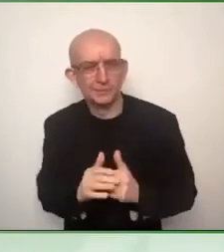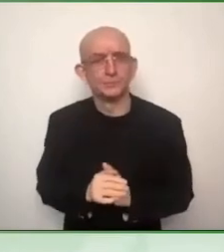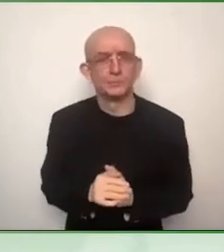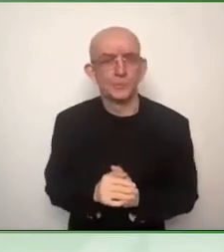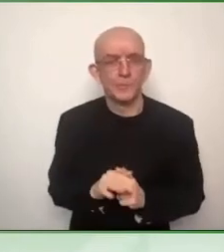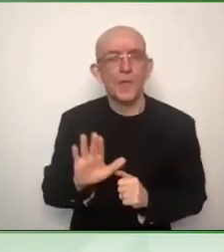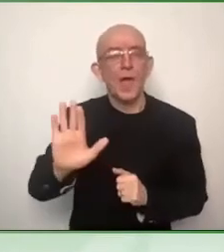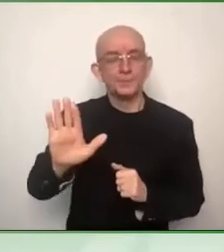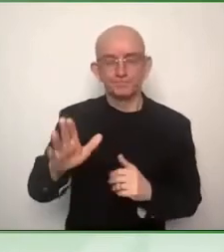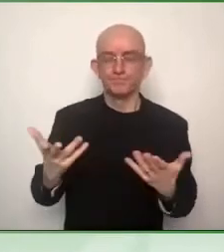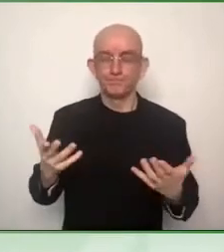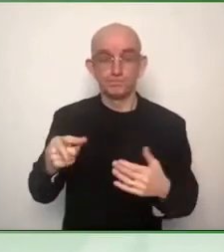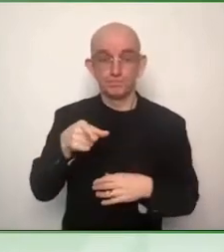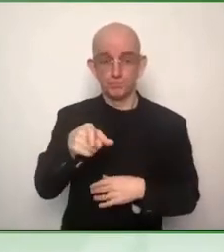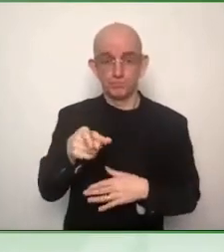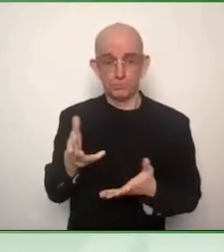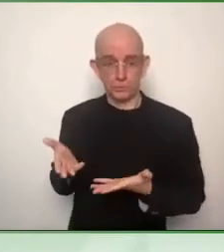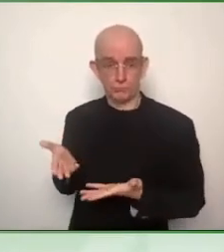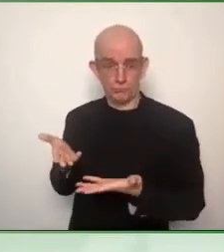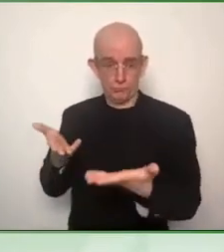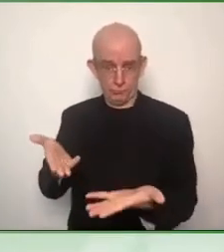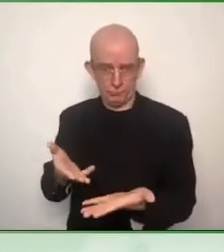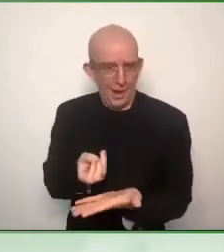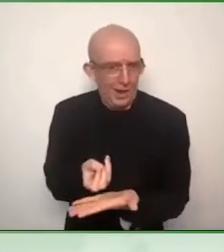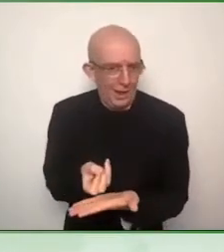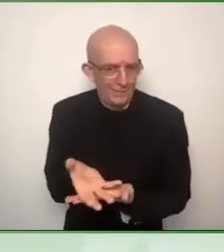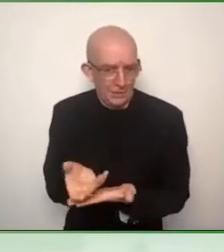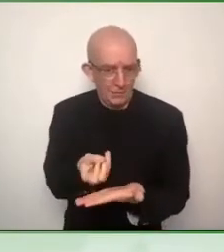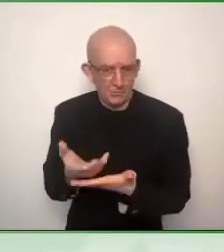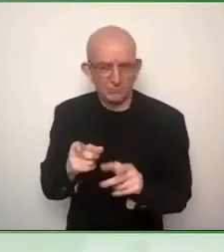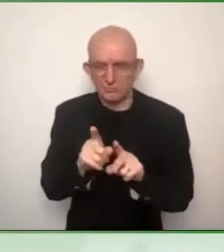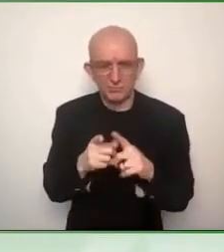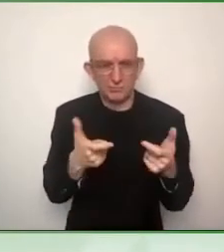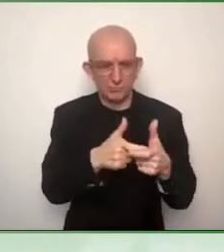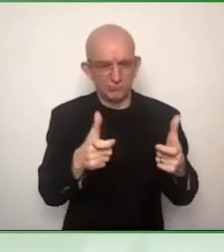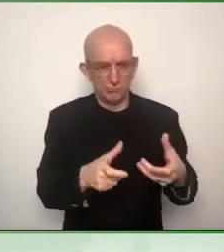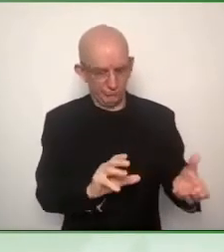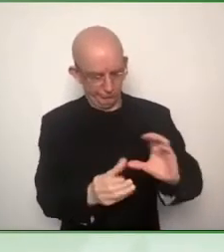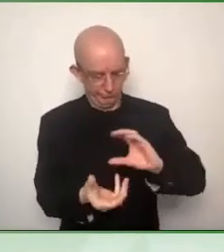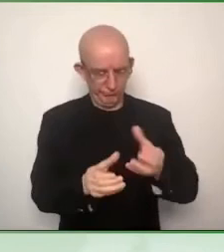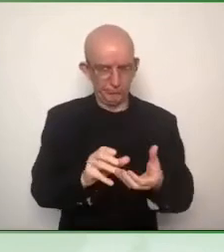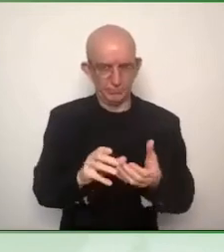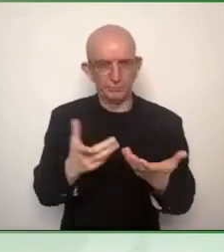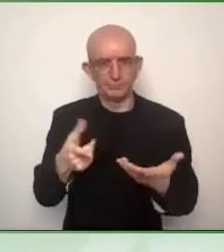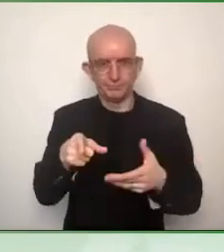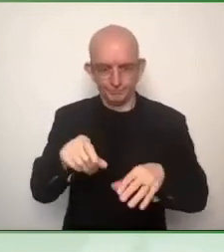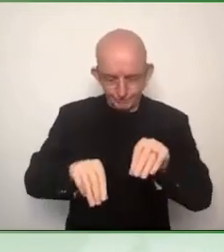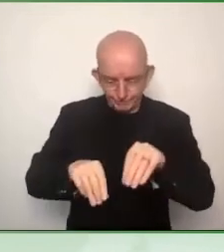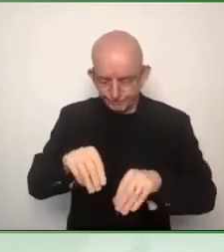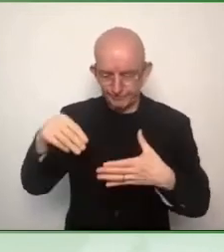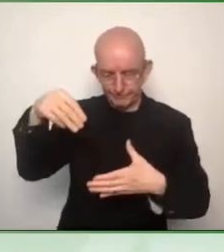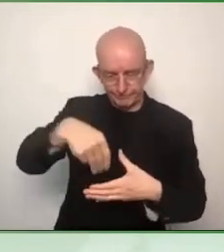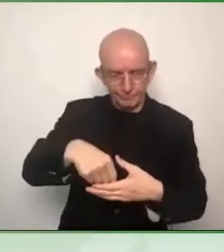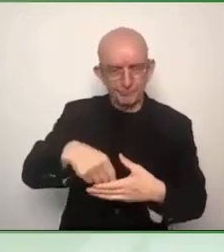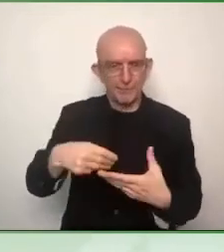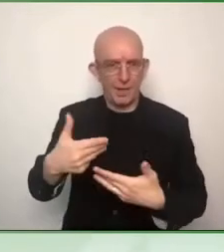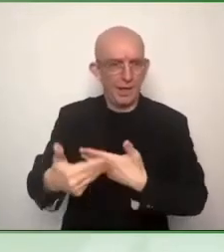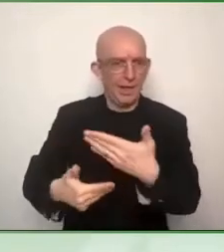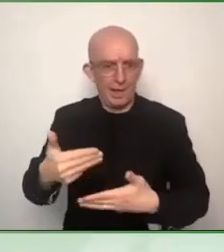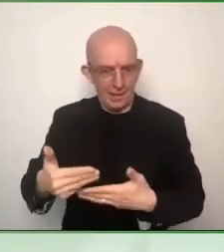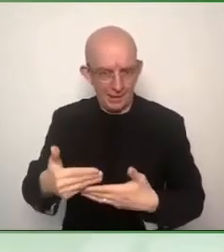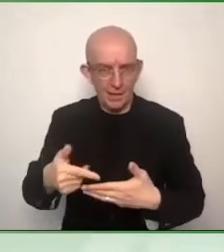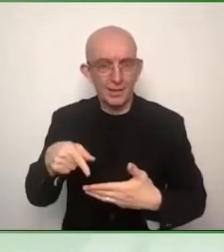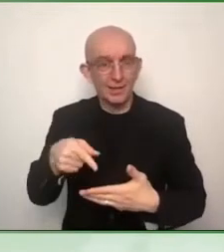of a product or a service in accessible formats and it is information about the